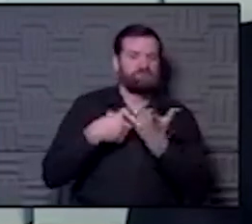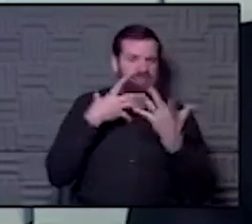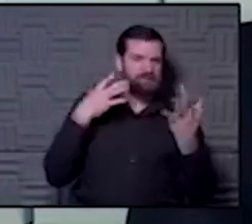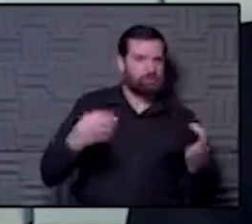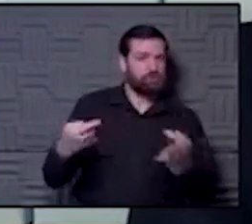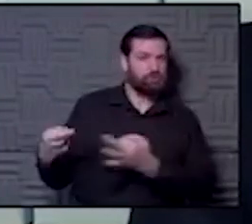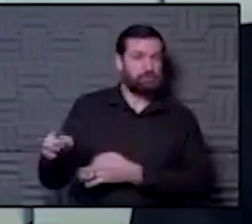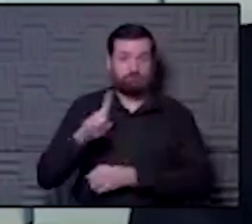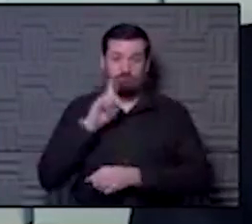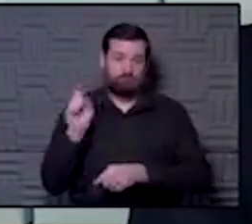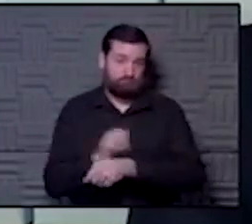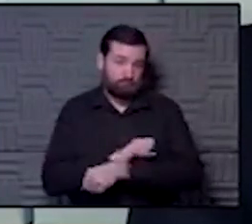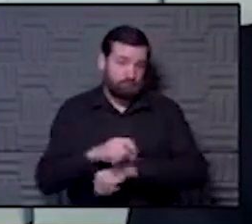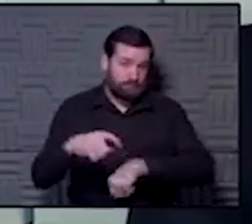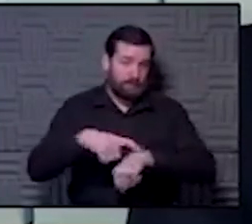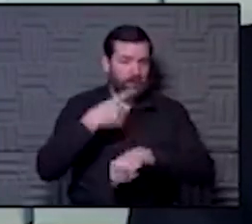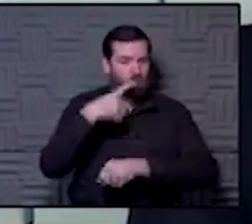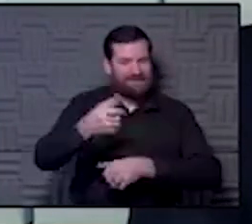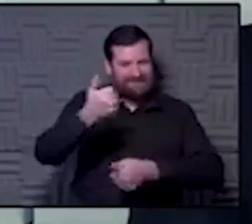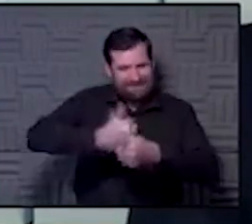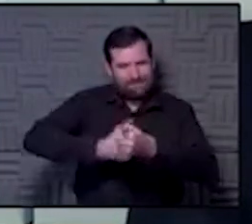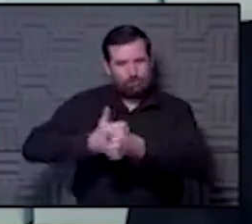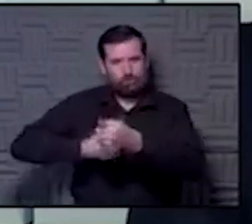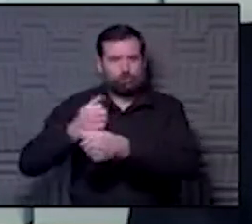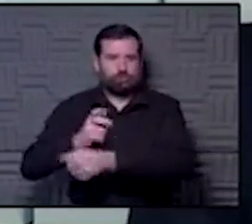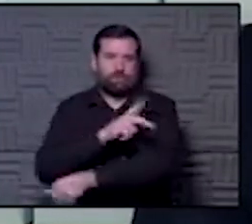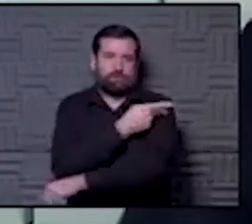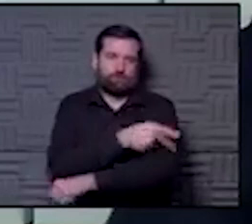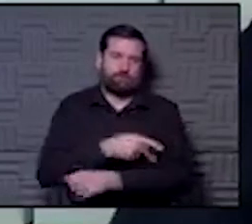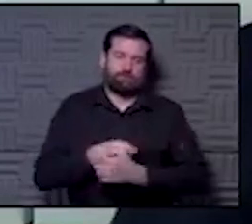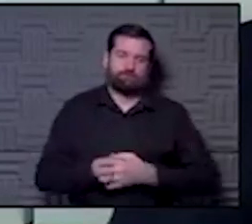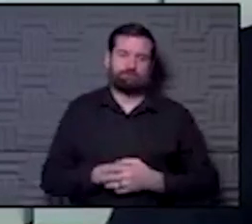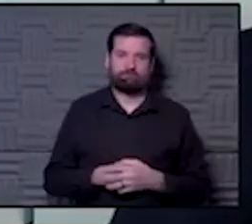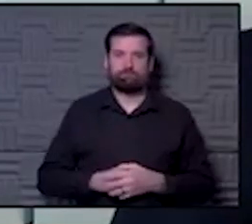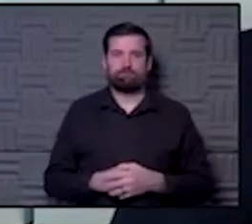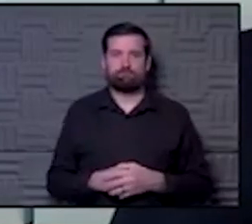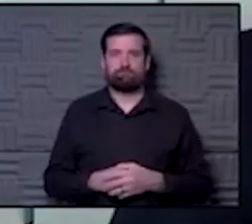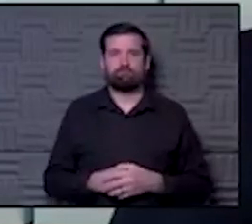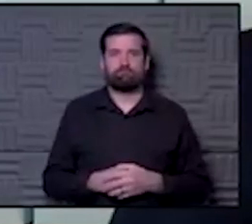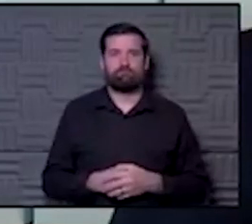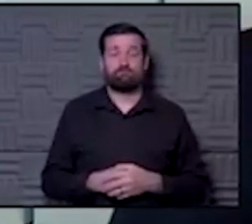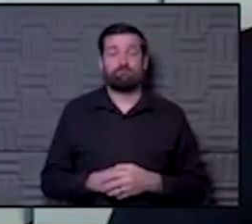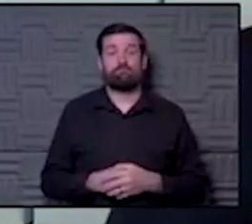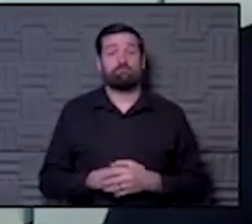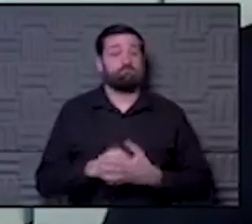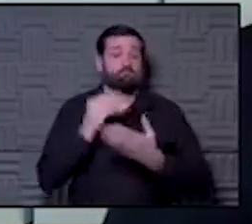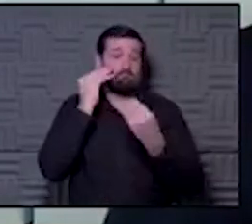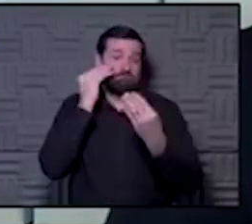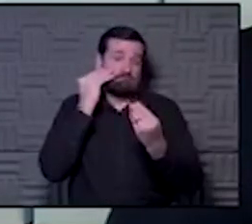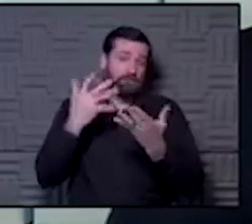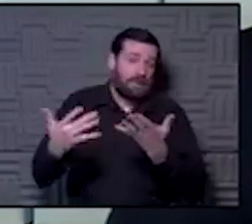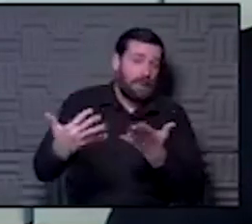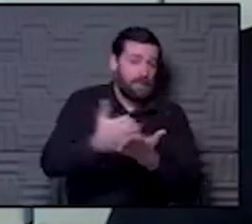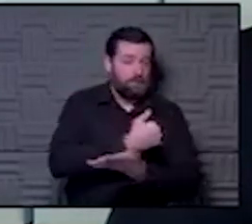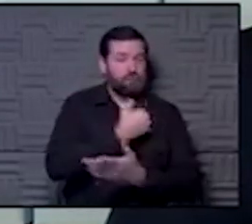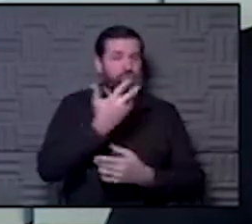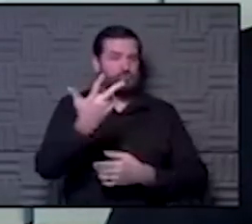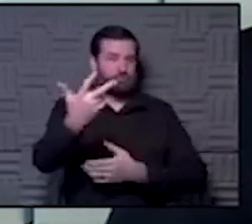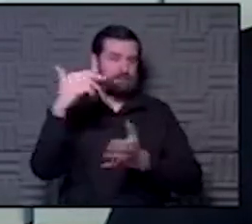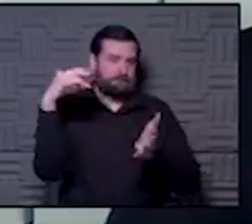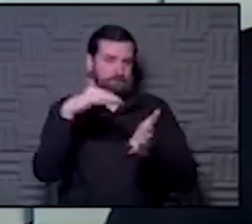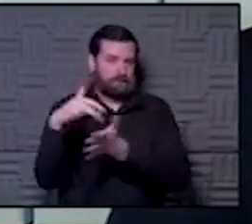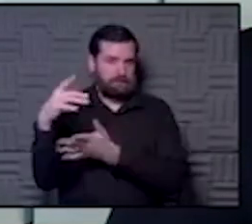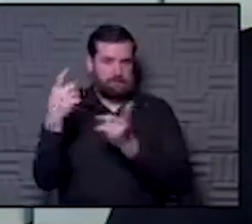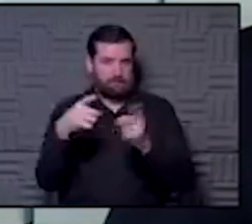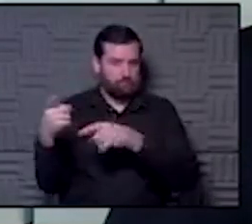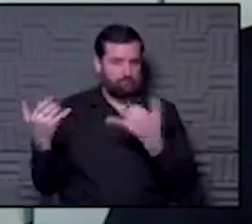on what to do for each individual patient. And there's data being collected. There are three different studies ongoing at Children's